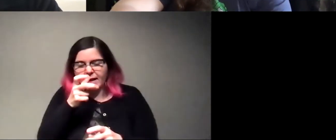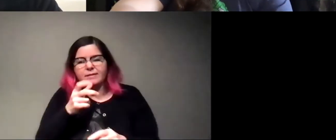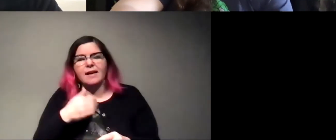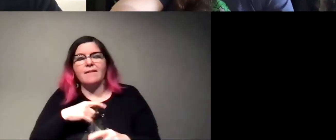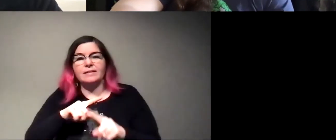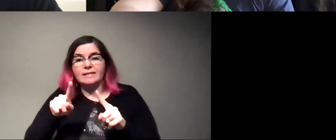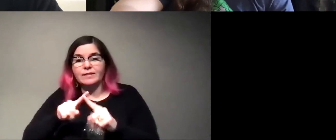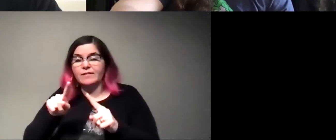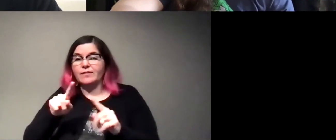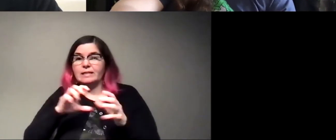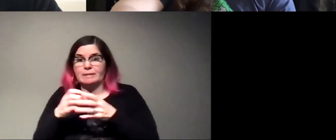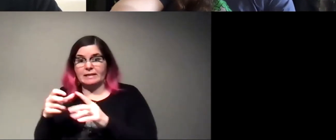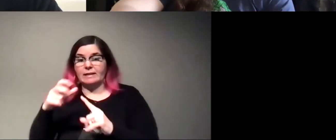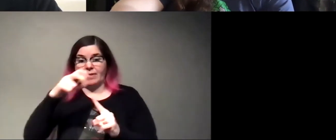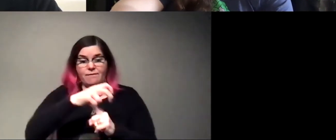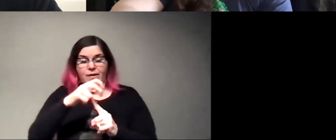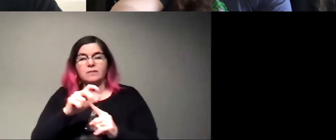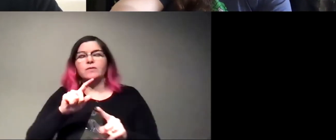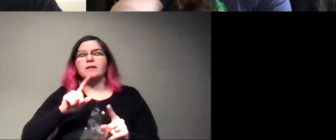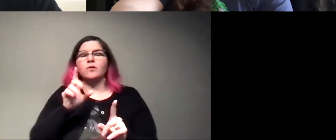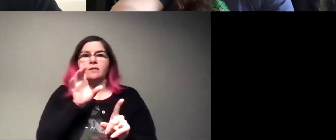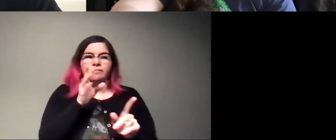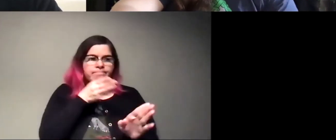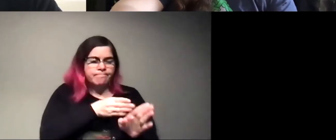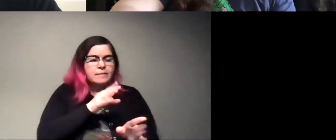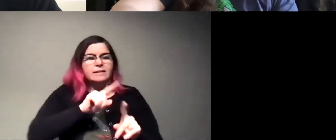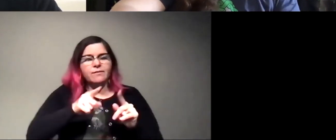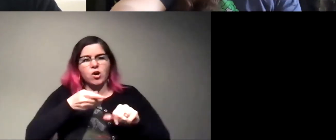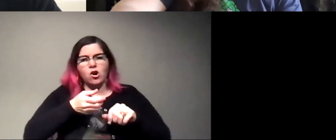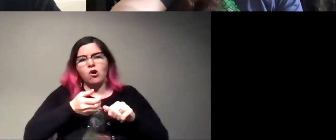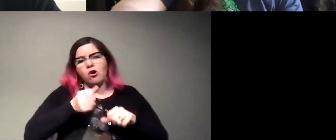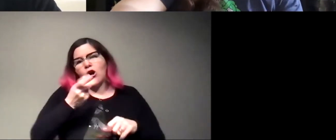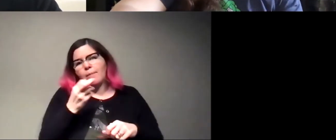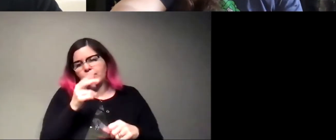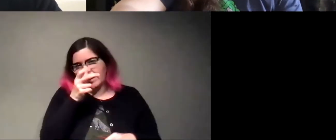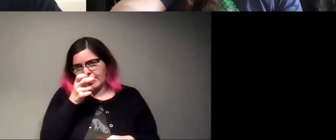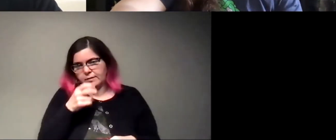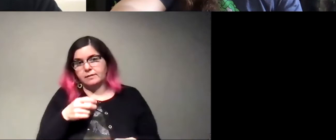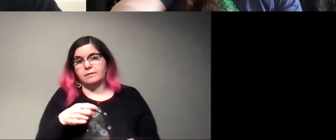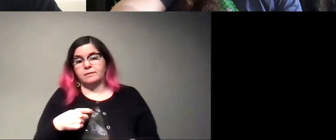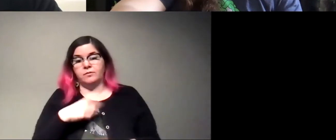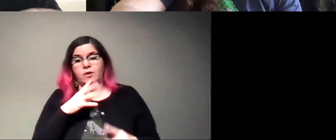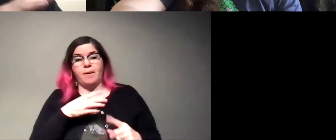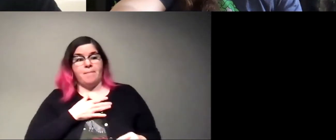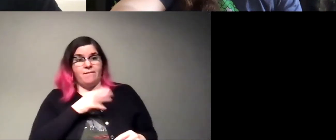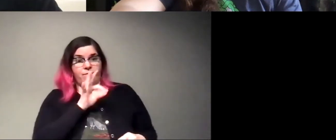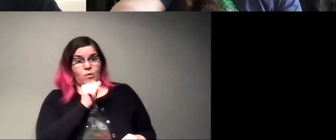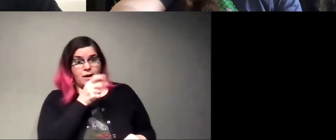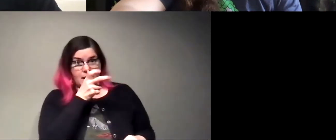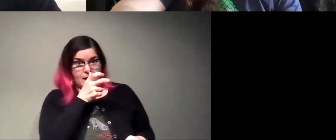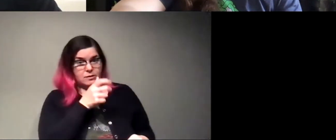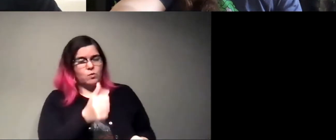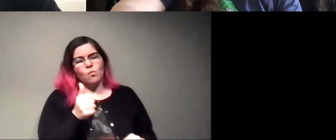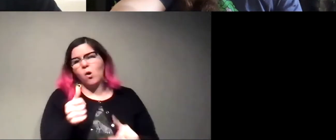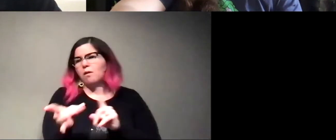Ophiocordyceps for different species of carpenter ants. So the Ophiocordyceps that infects the ants that we have here in Florida does not